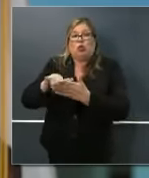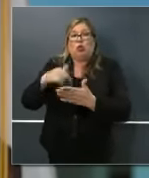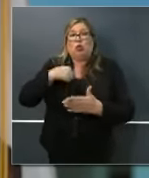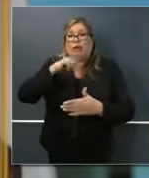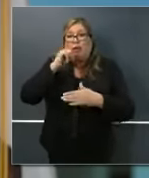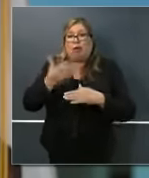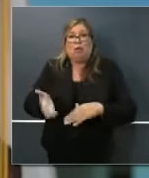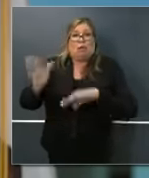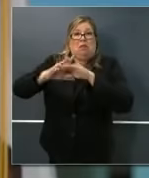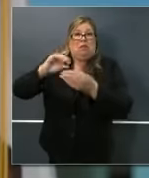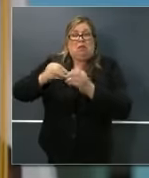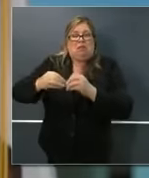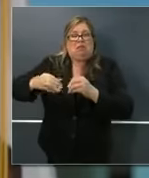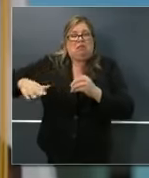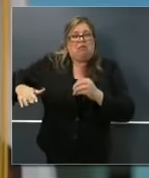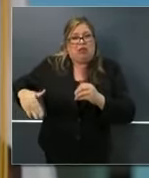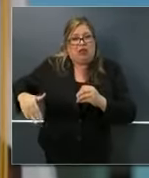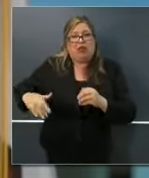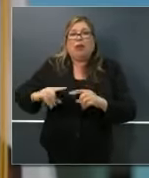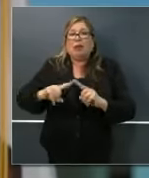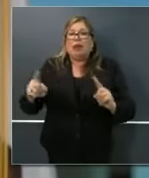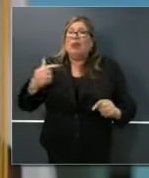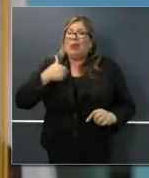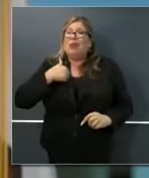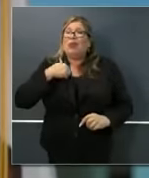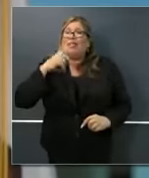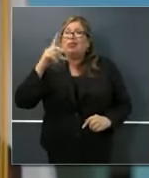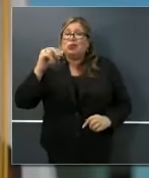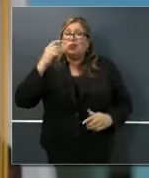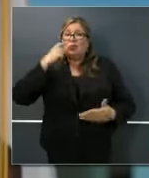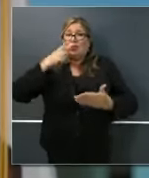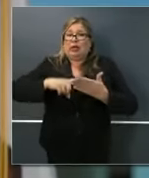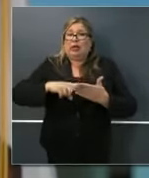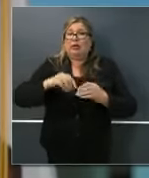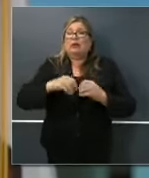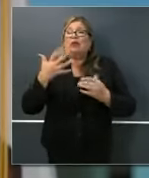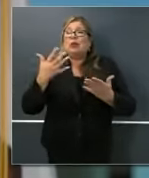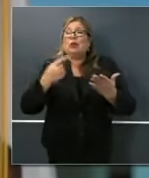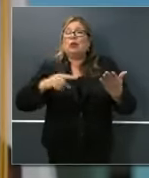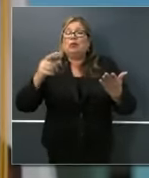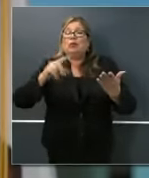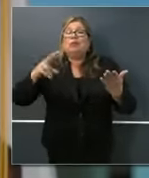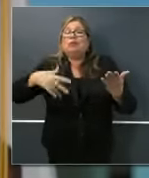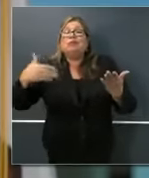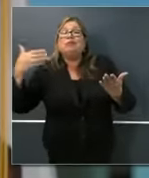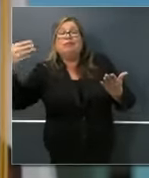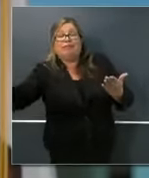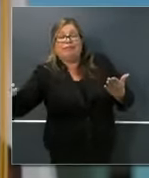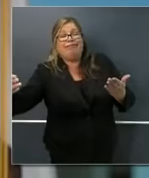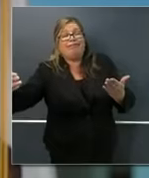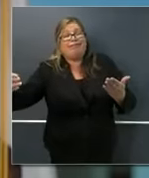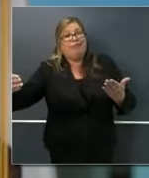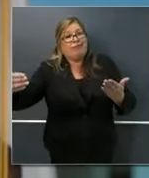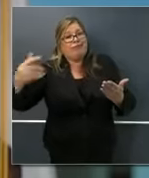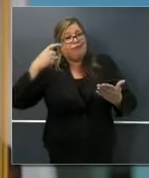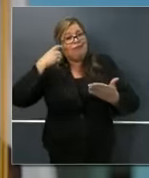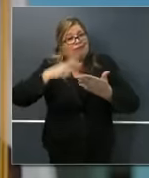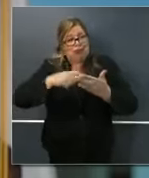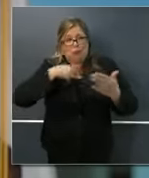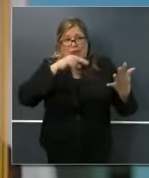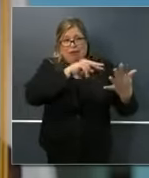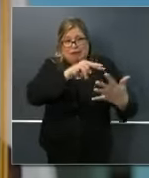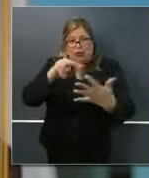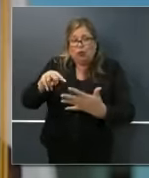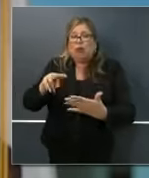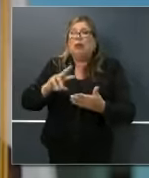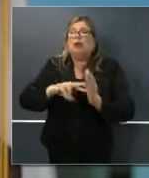but we're very aware that is something in the next weeks to come that we will be working on to make sure that A, we communicate